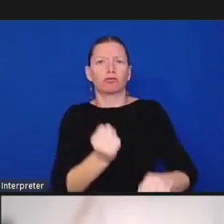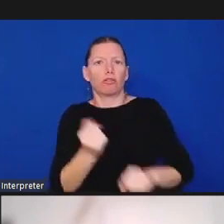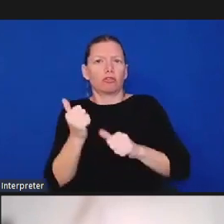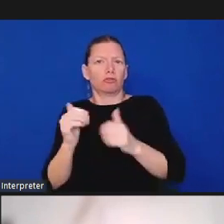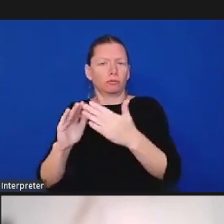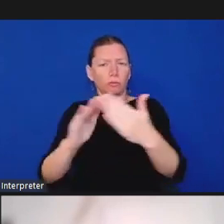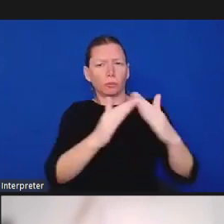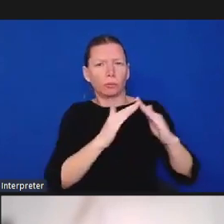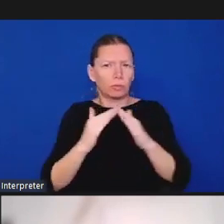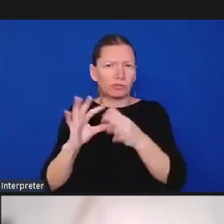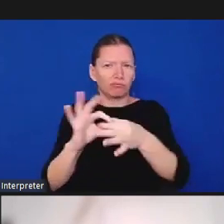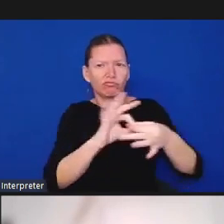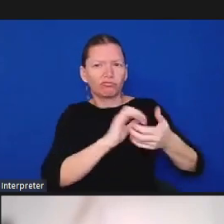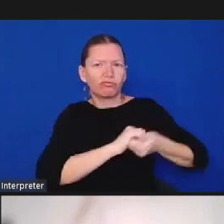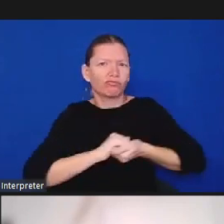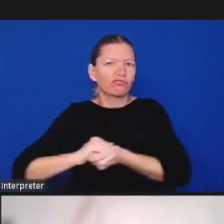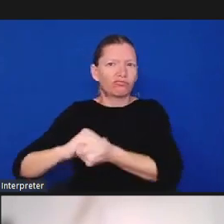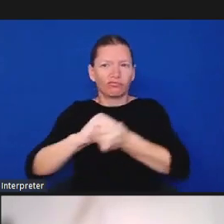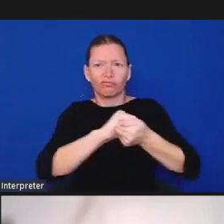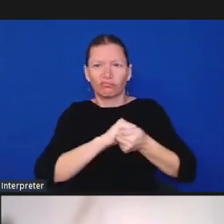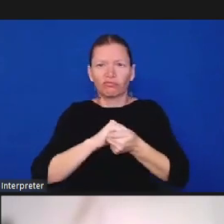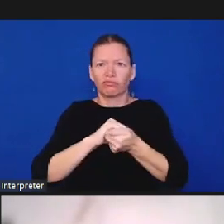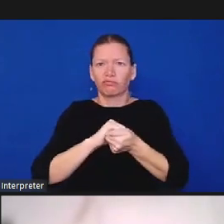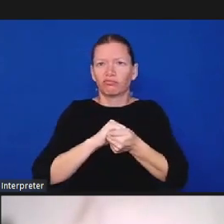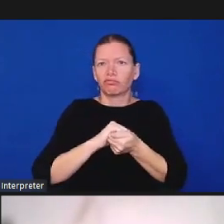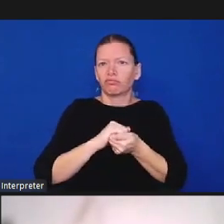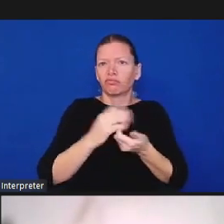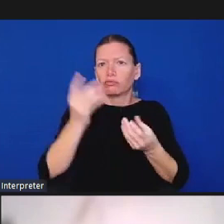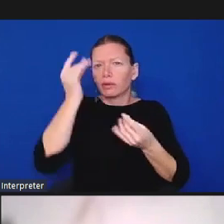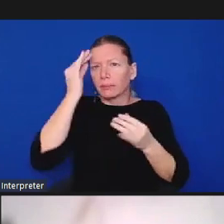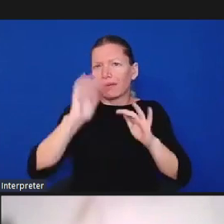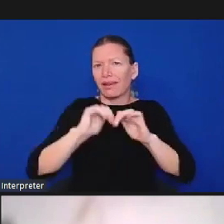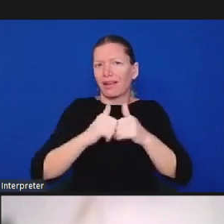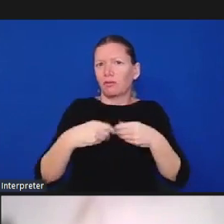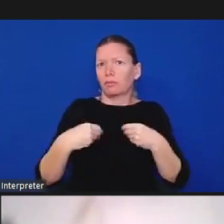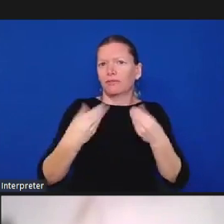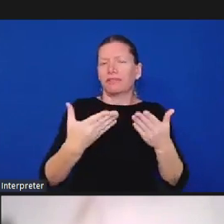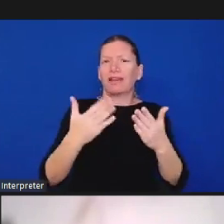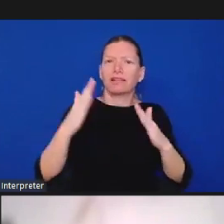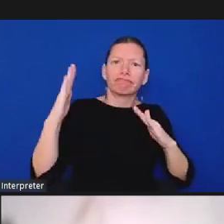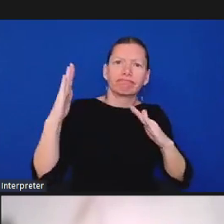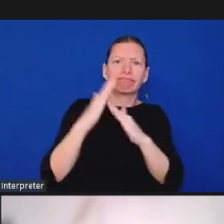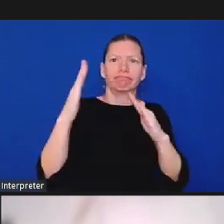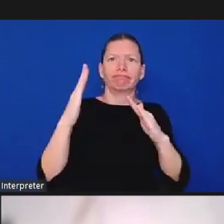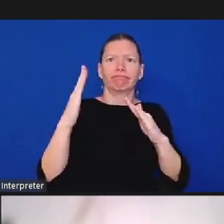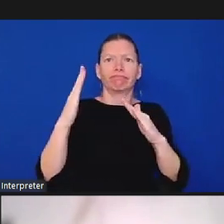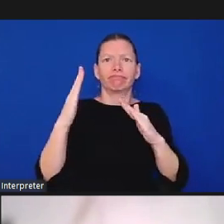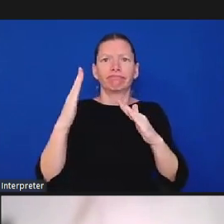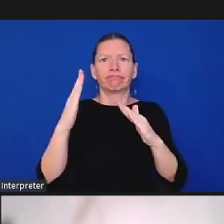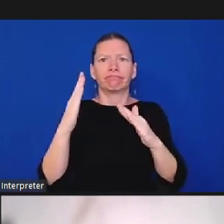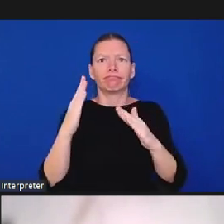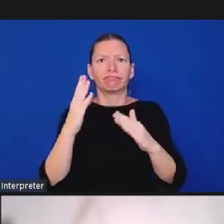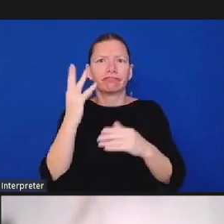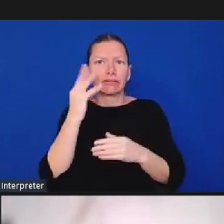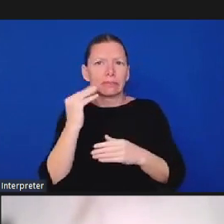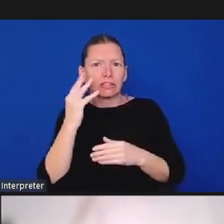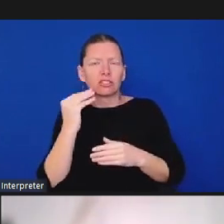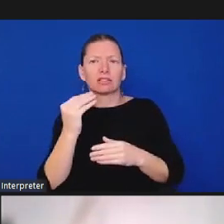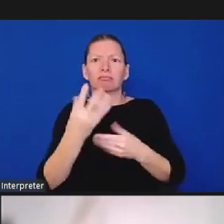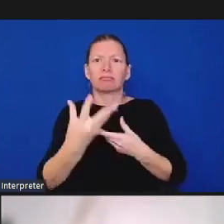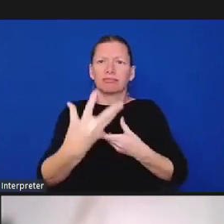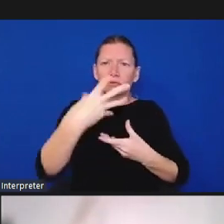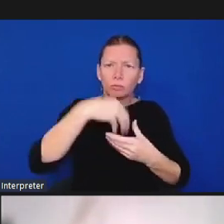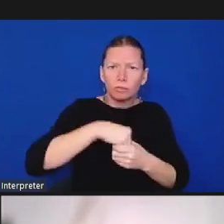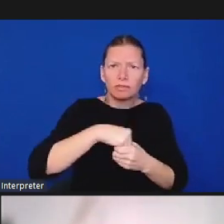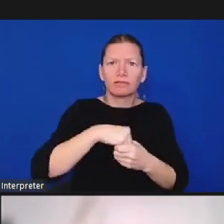inclusive and human frontline law enforcement and safety service in our county so i am here to listen